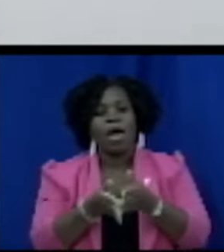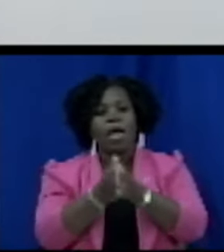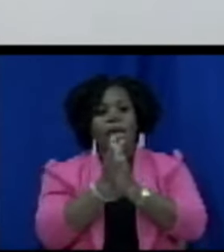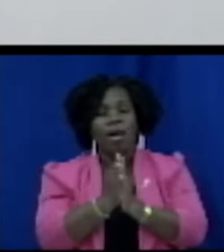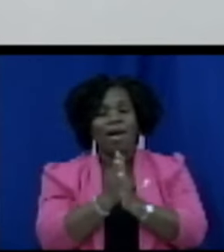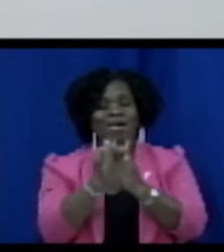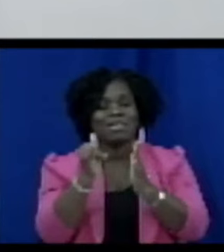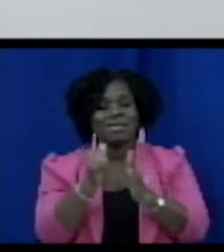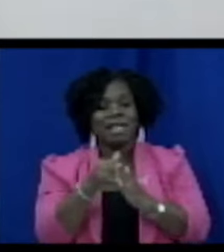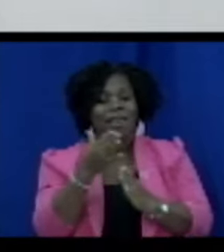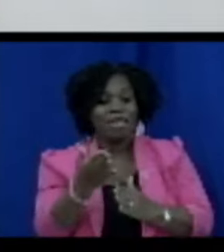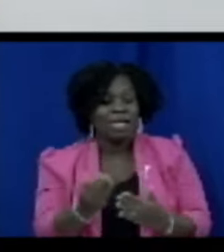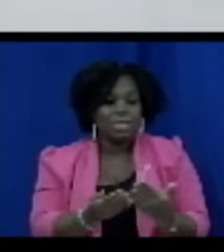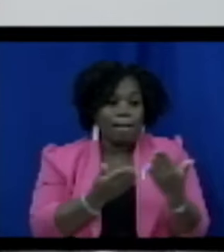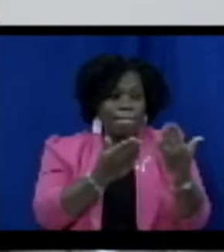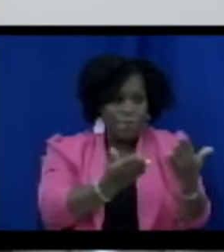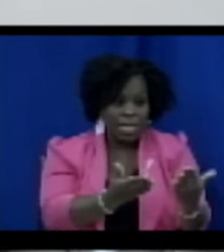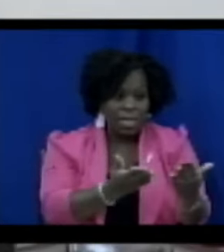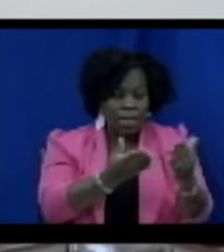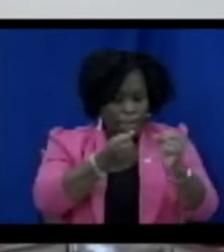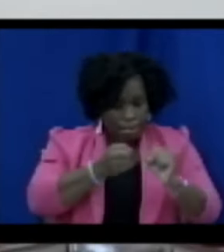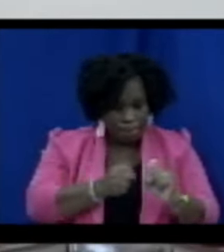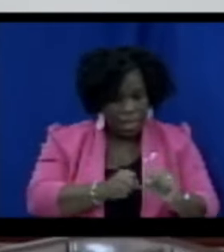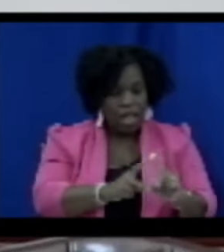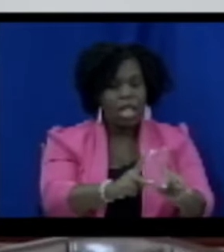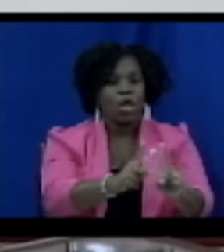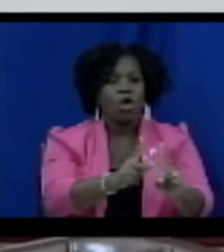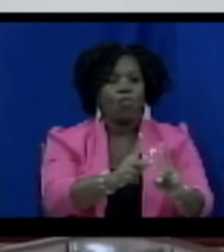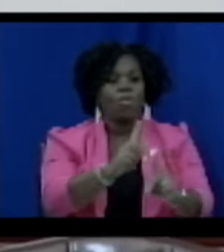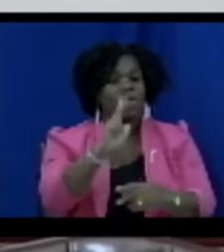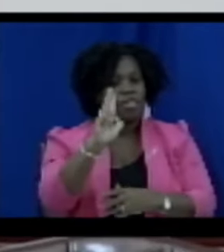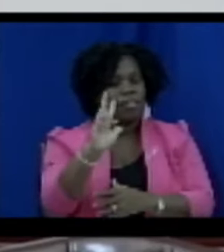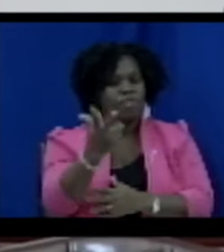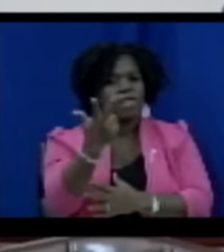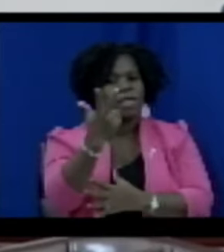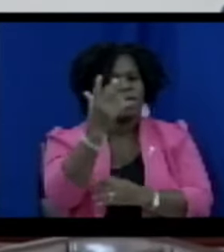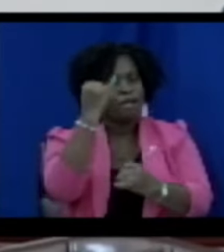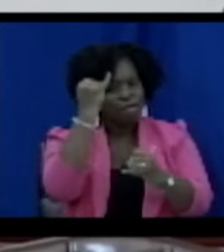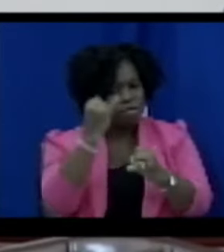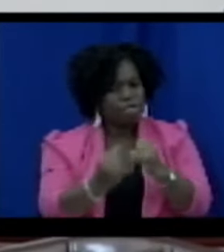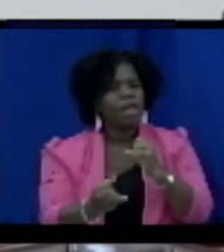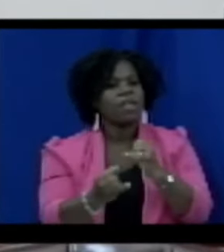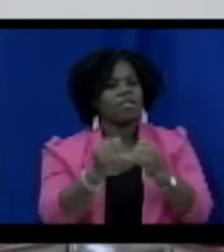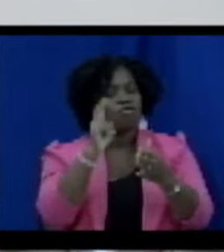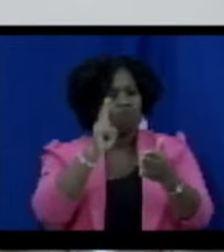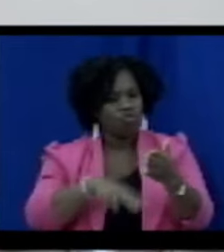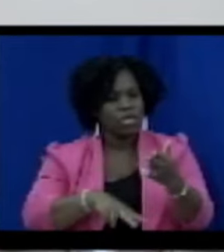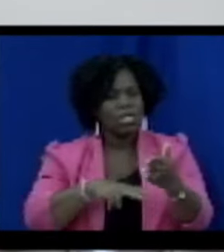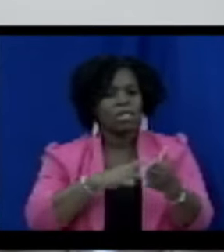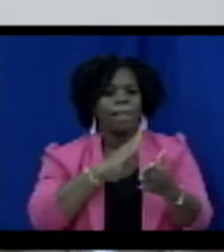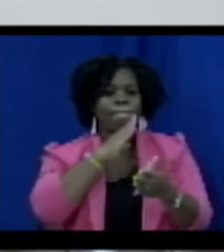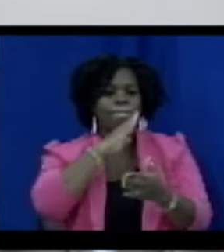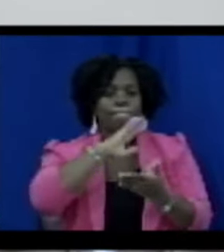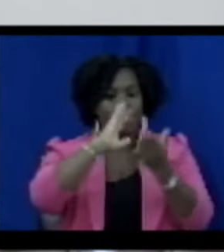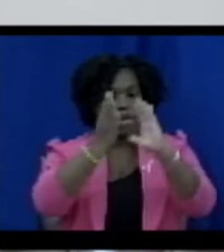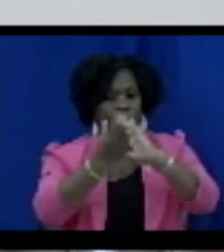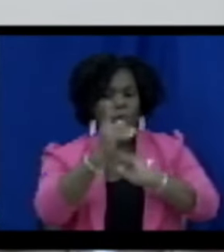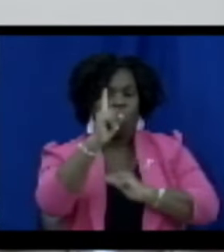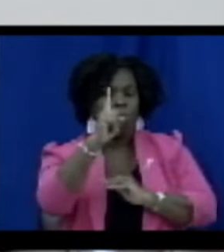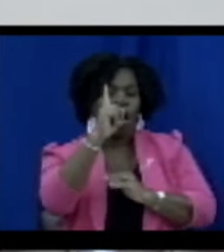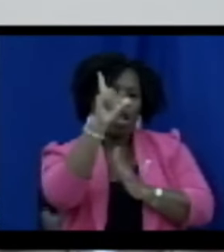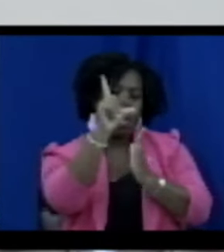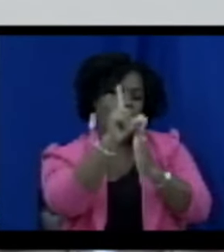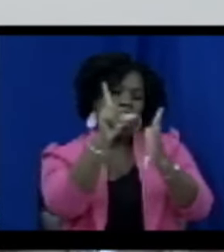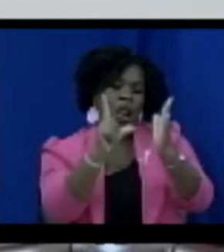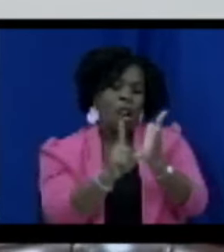bill be allowed to have its third reading and thus become one of the laws of St. Christopher